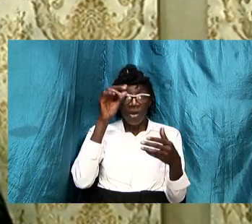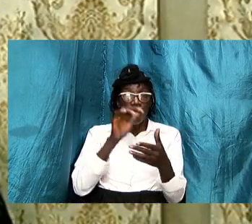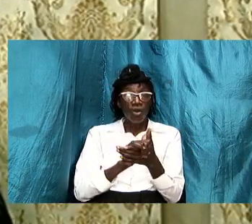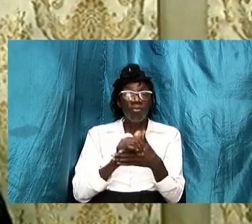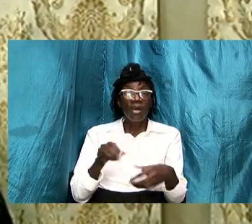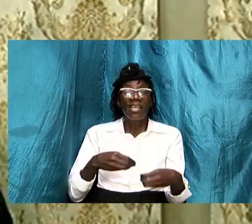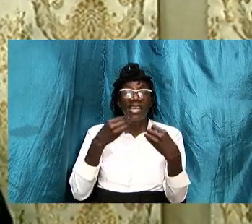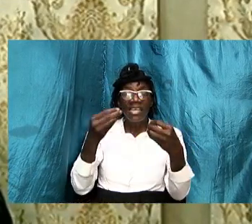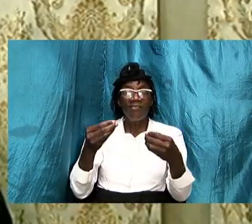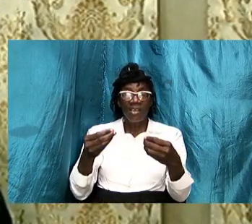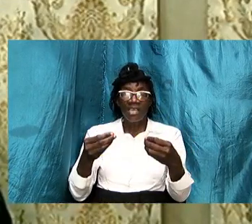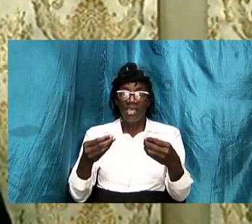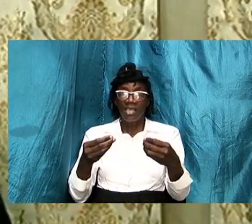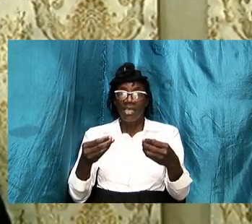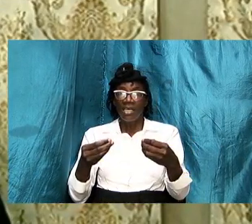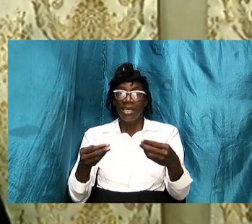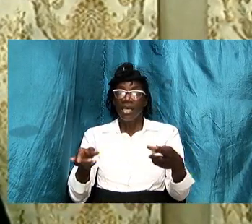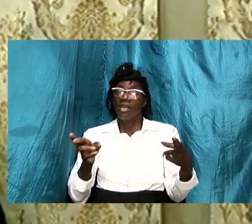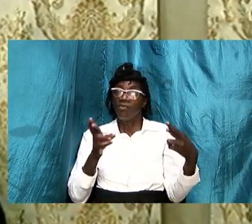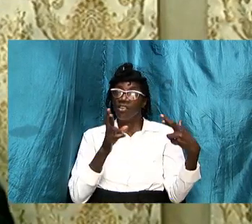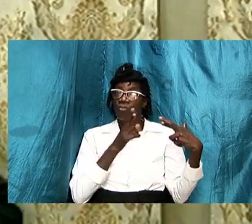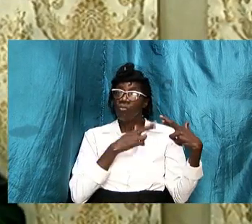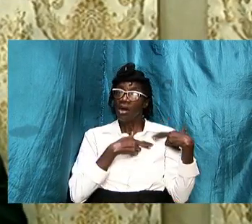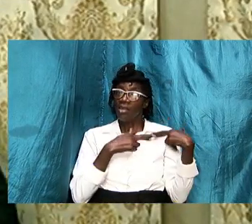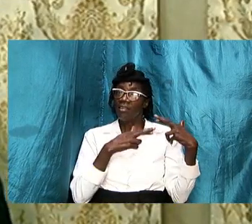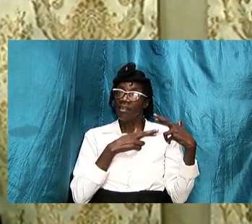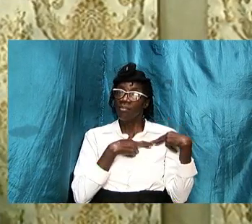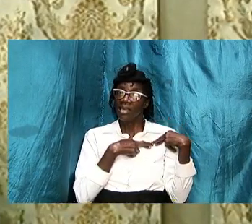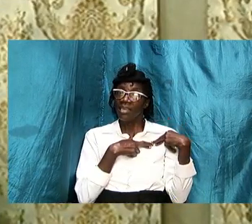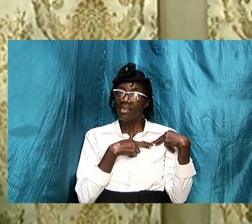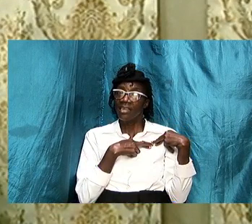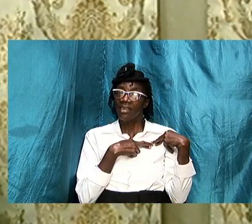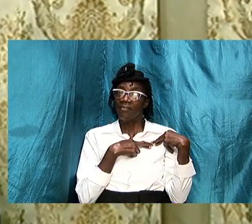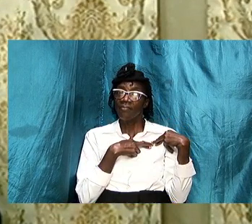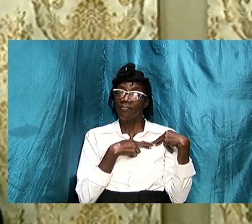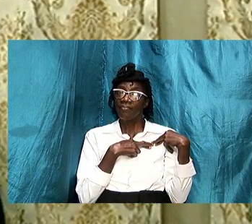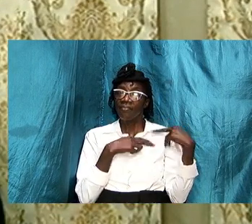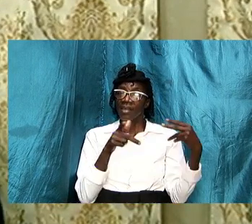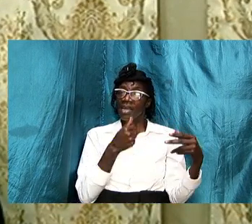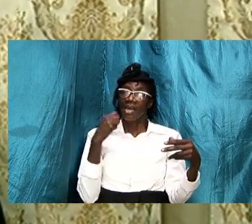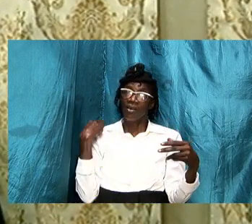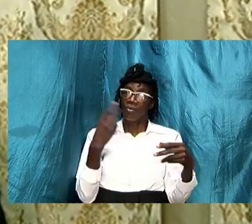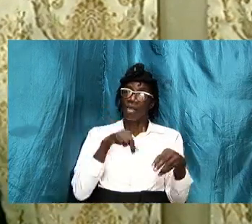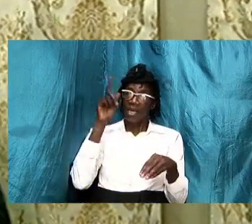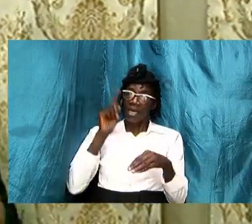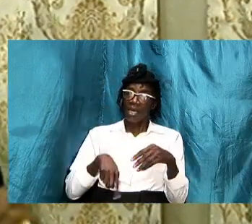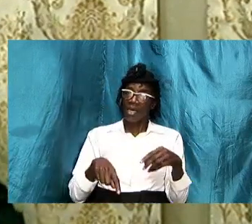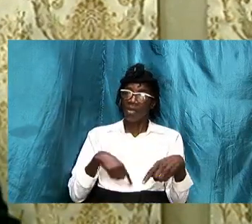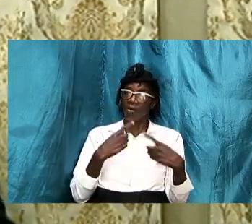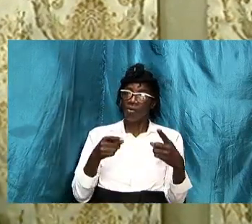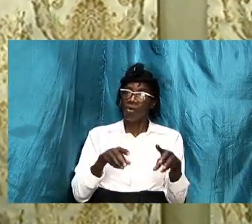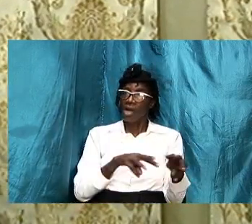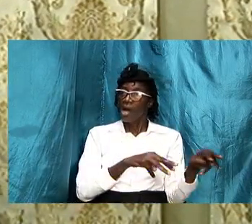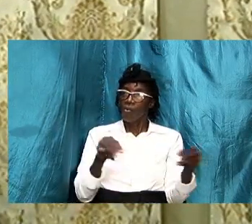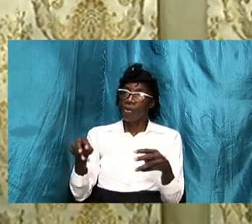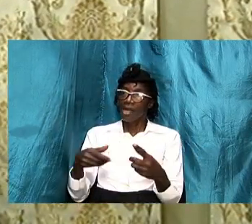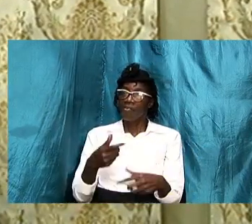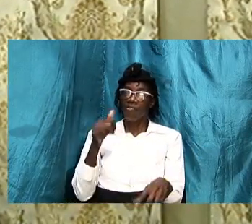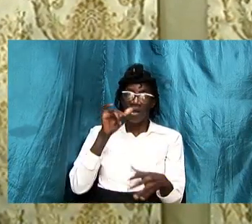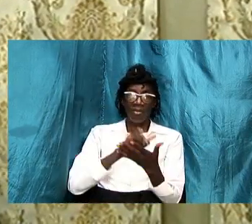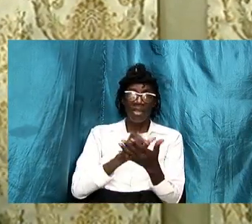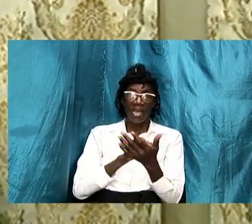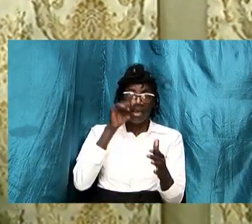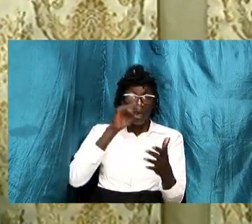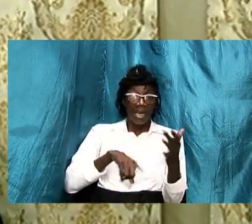yes the husband was given the responsibility and we cannot get away from that and we cannot get around